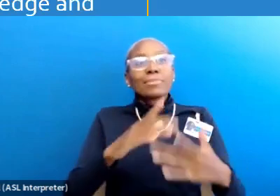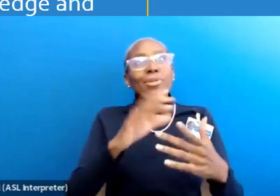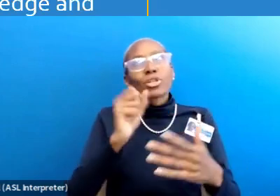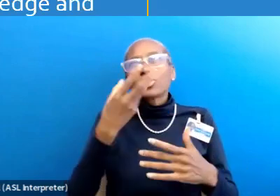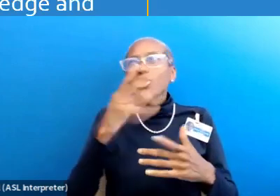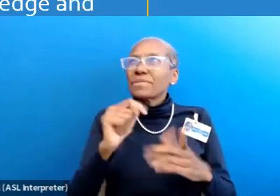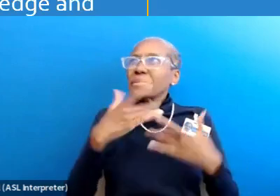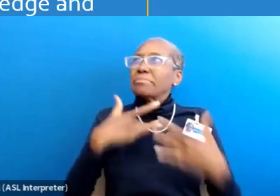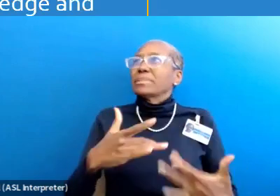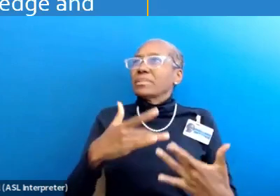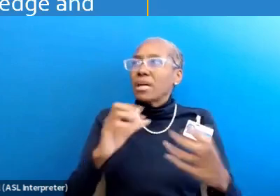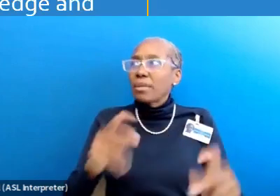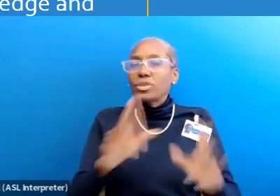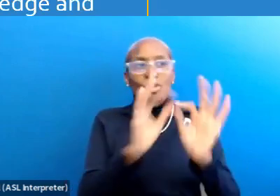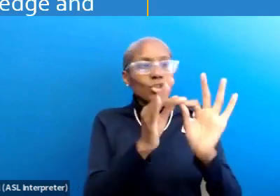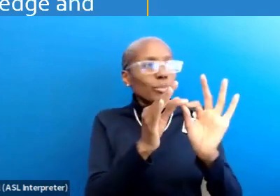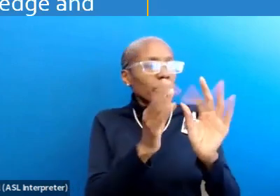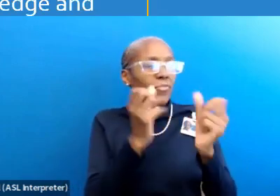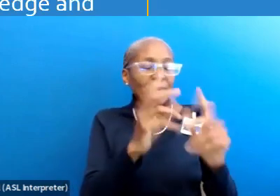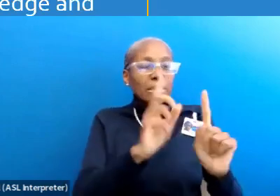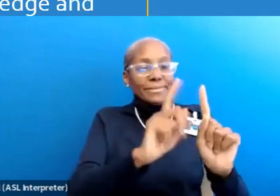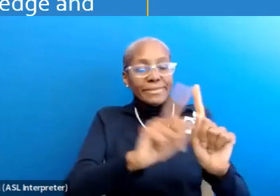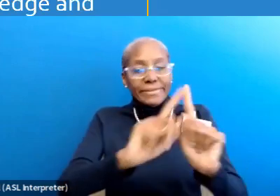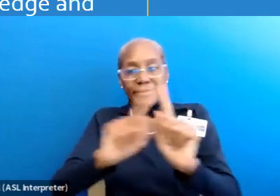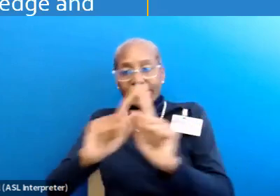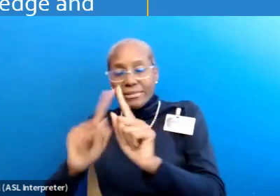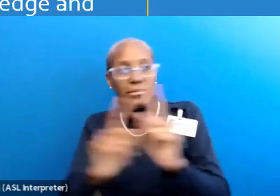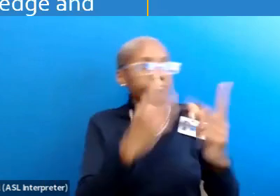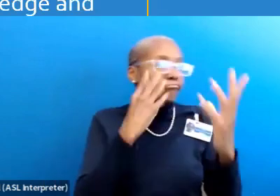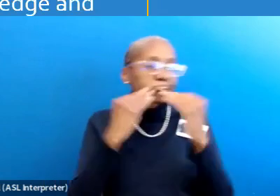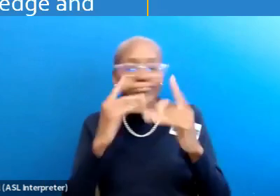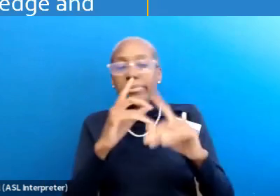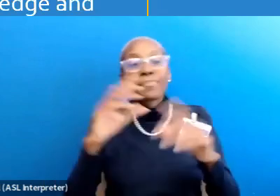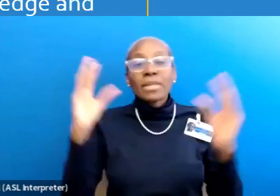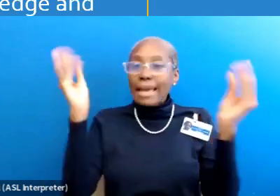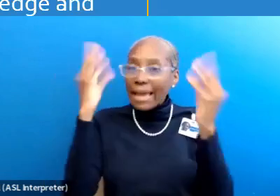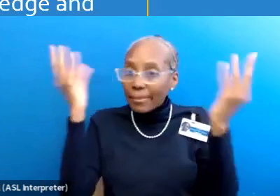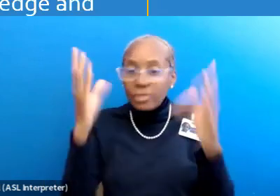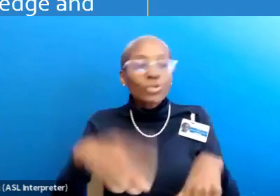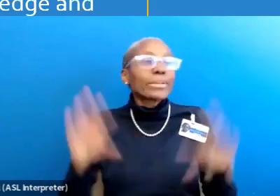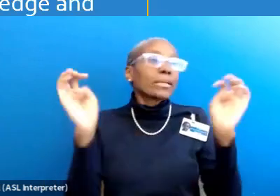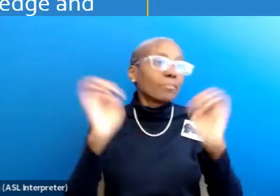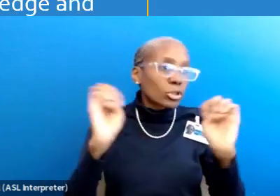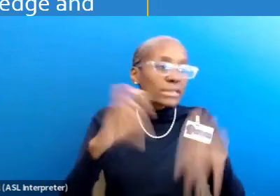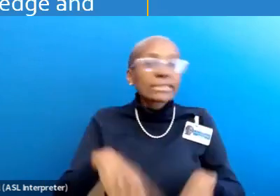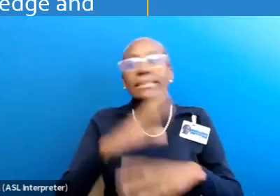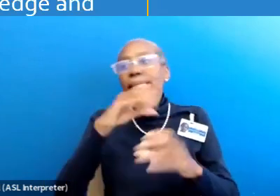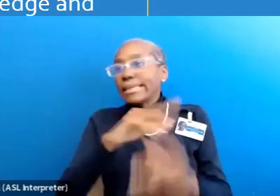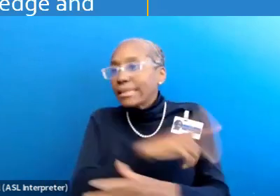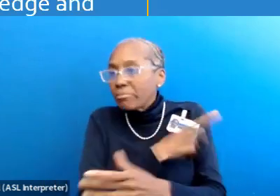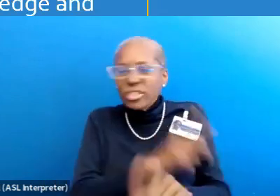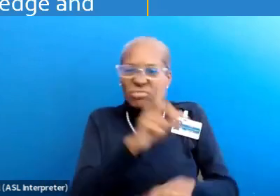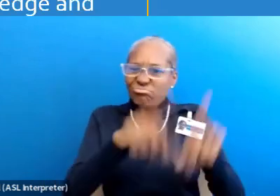would have the opportunity to interpret for many different encounter types, ambulatory, emergency, inpatient.